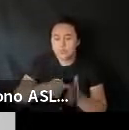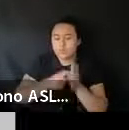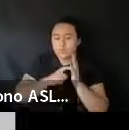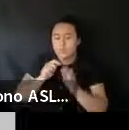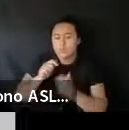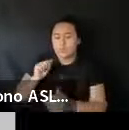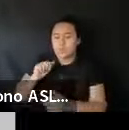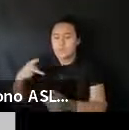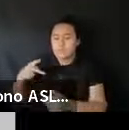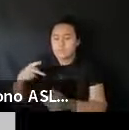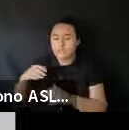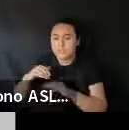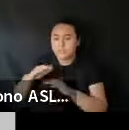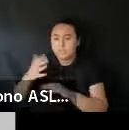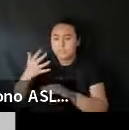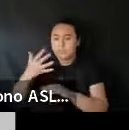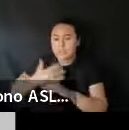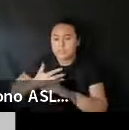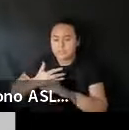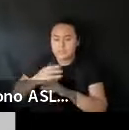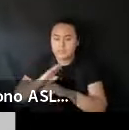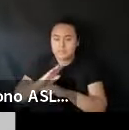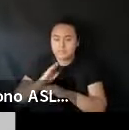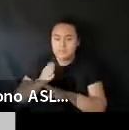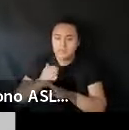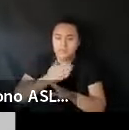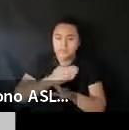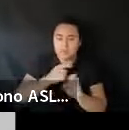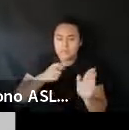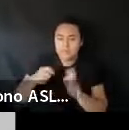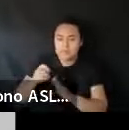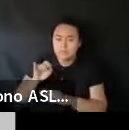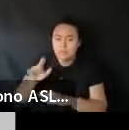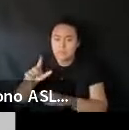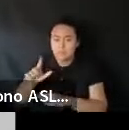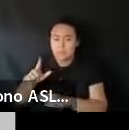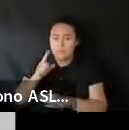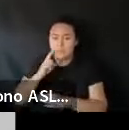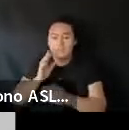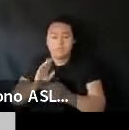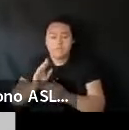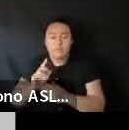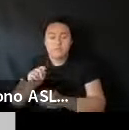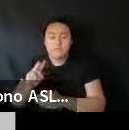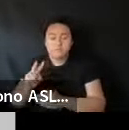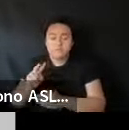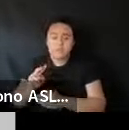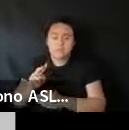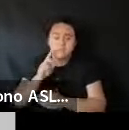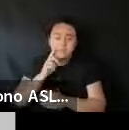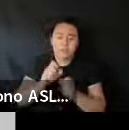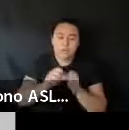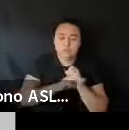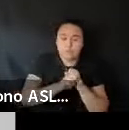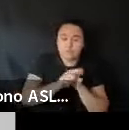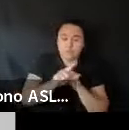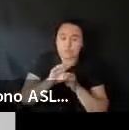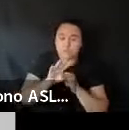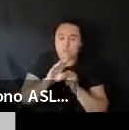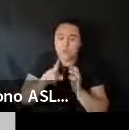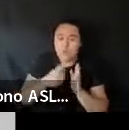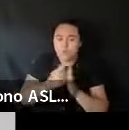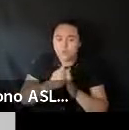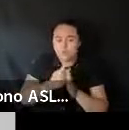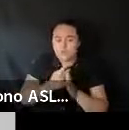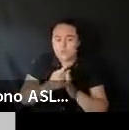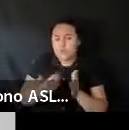be submitted. least five business days prior to shooting in Illinois. Uh. For film and television. And then for. Commercials 24 hours. So. Uh. Again.